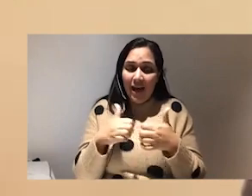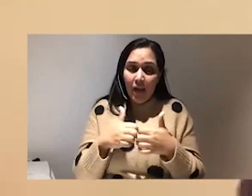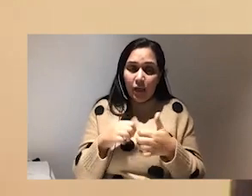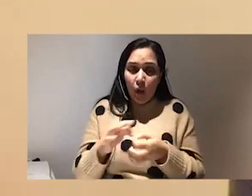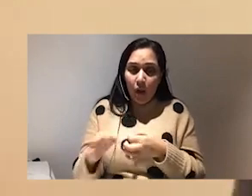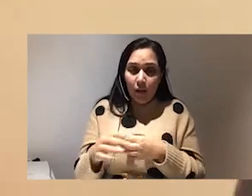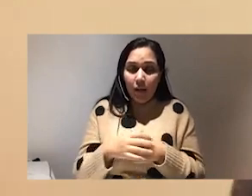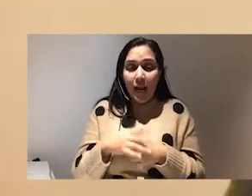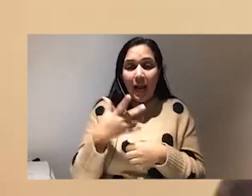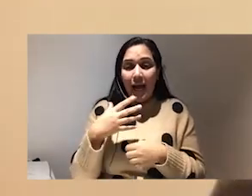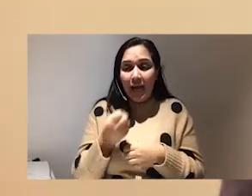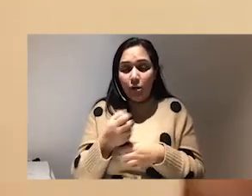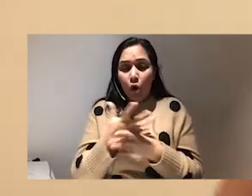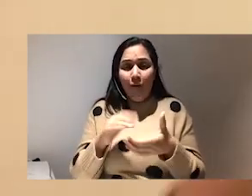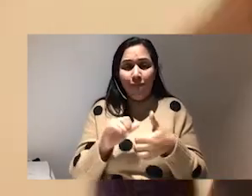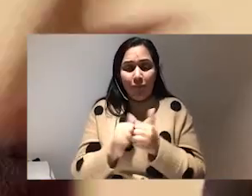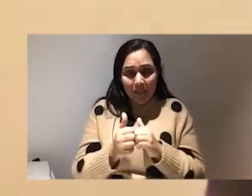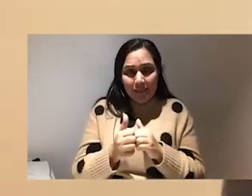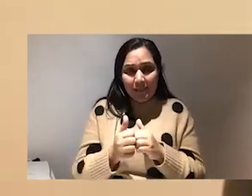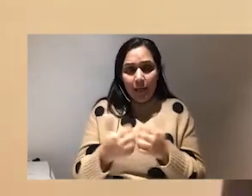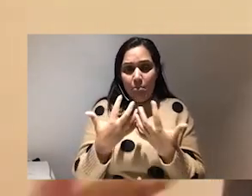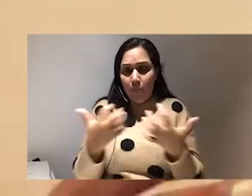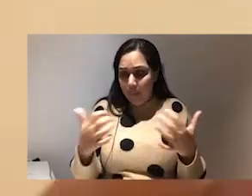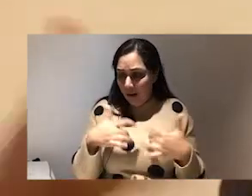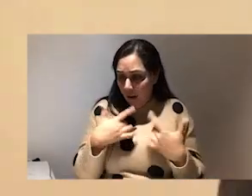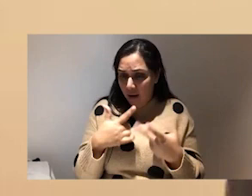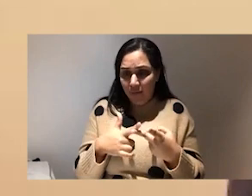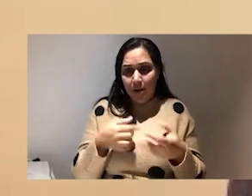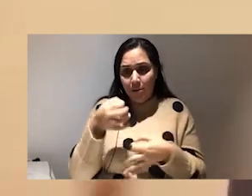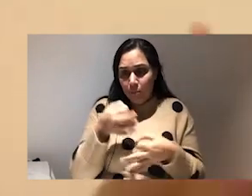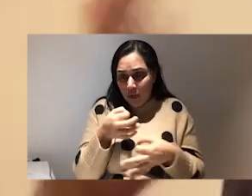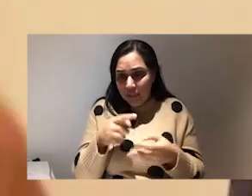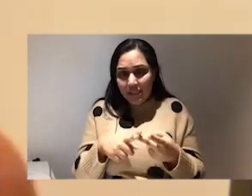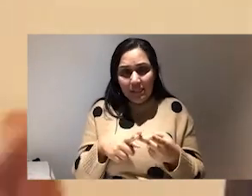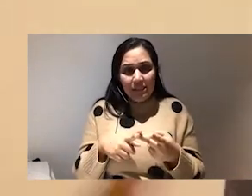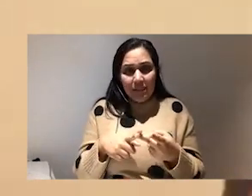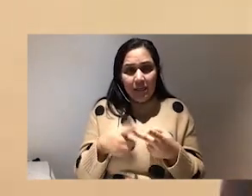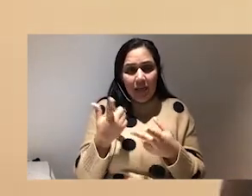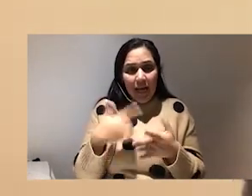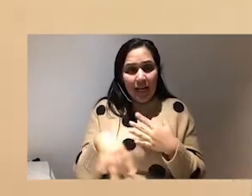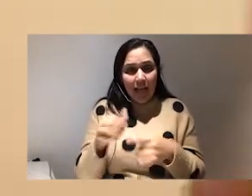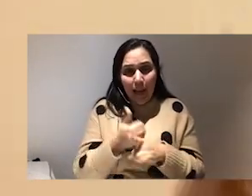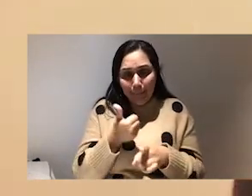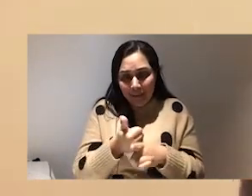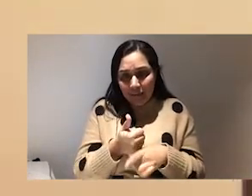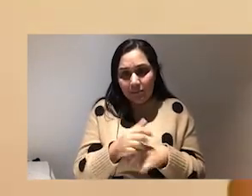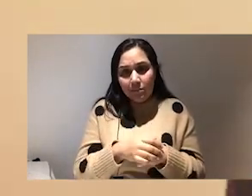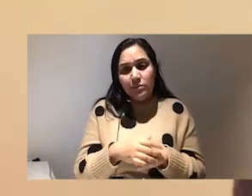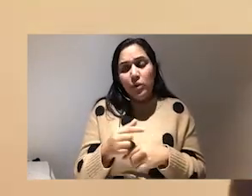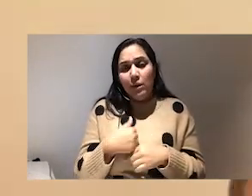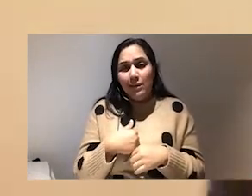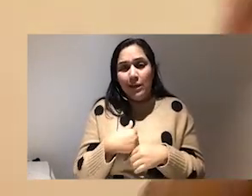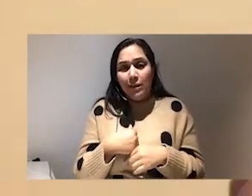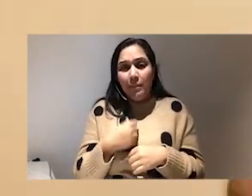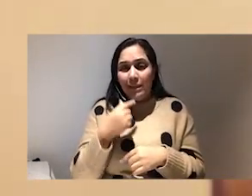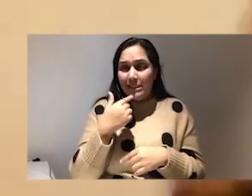friends who were in public life, in politics, like me or standing for positions in politics or campaigners saying, oh, I'm a little bit scared